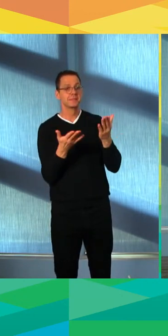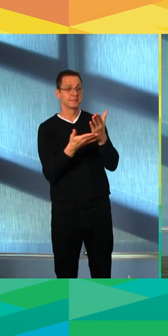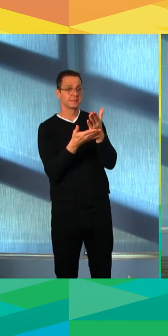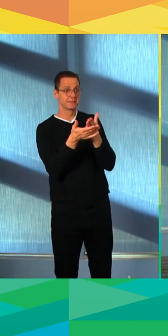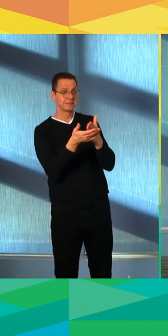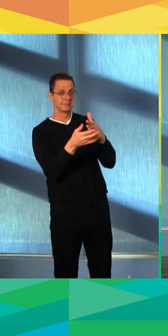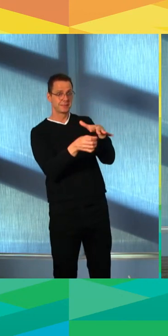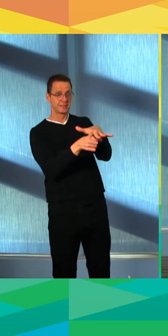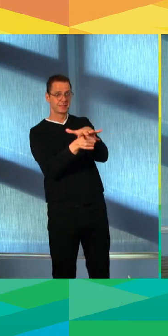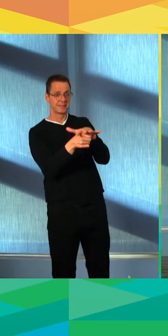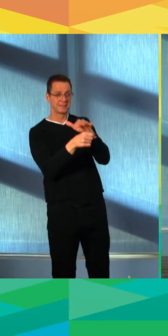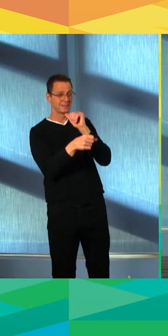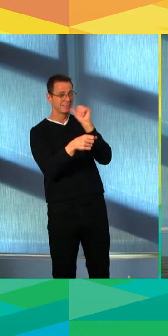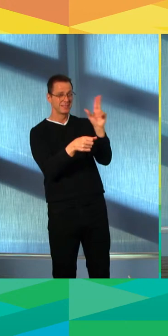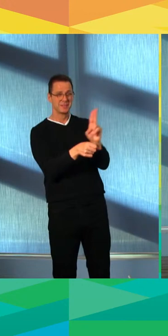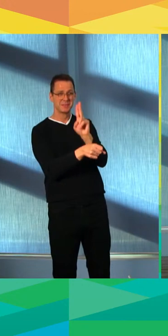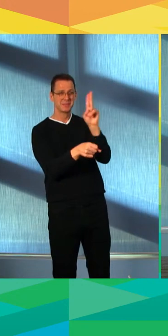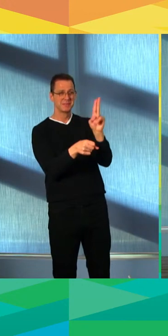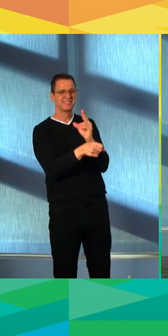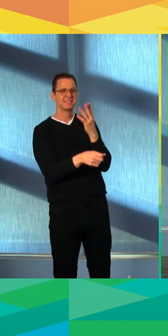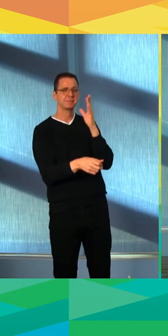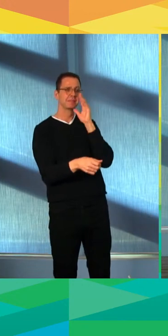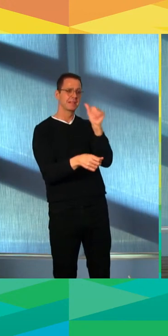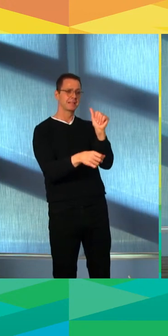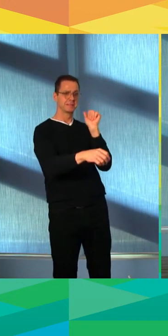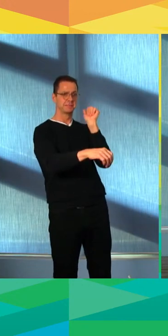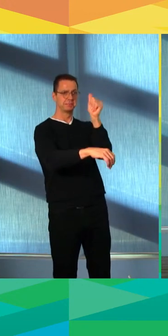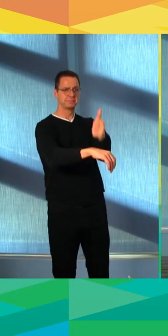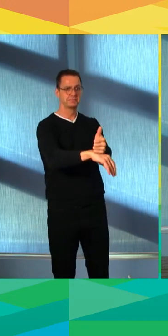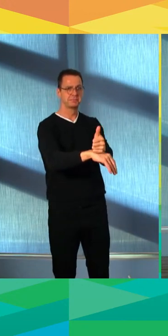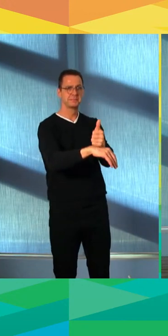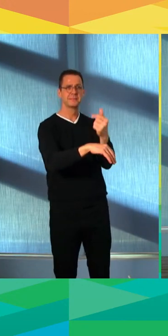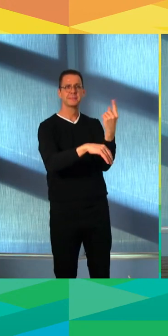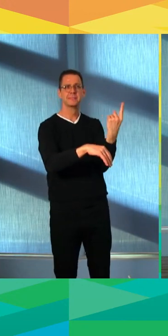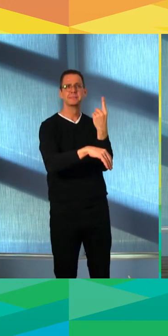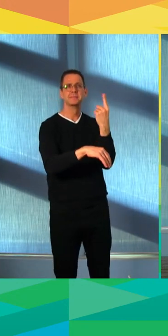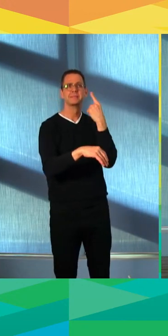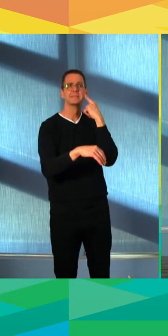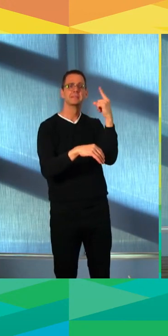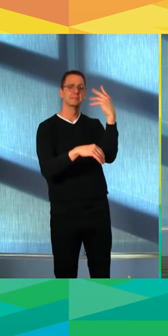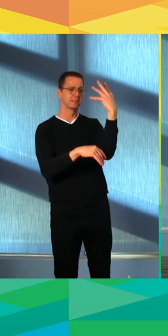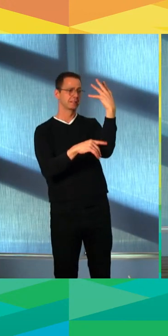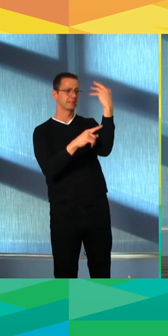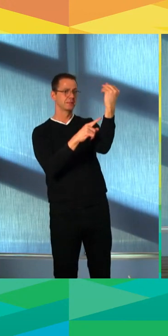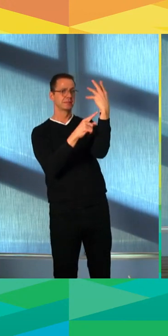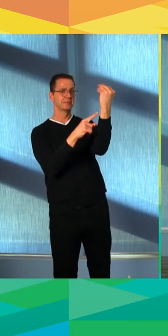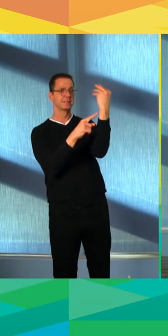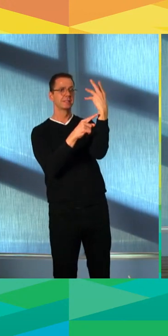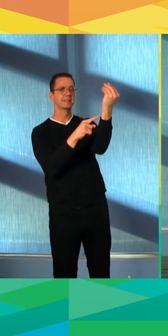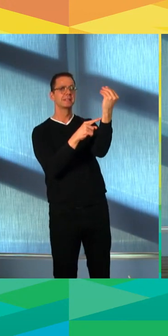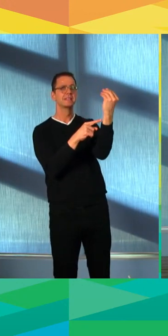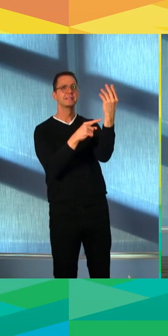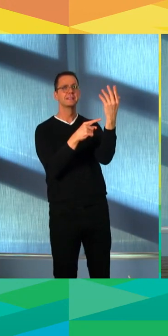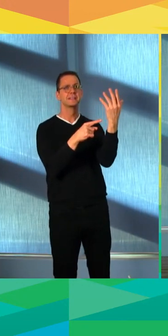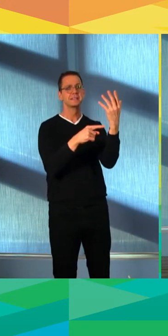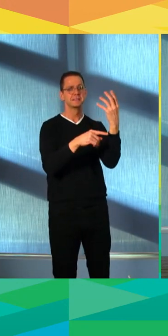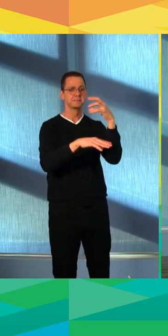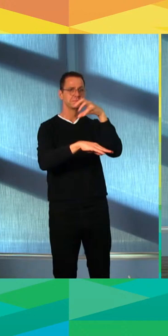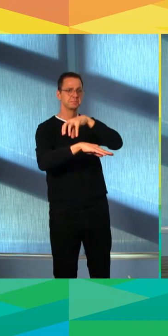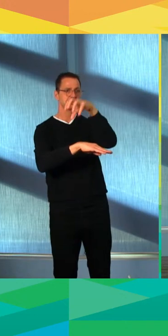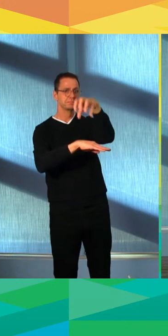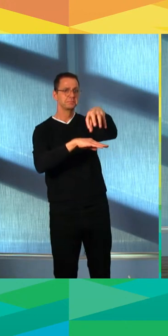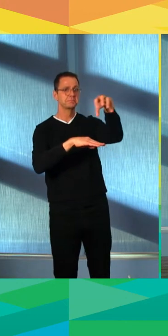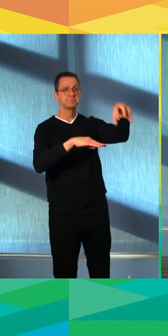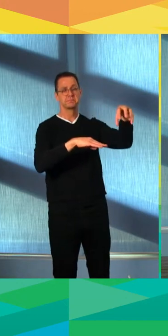and have some sort of disorder challenges that we might be able to help activate those parks in